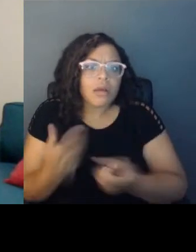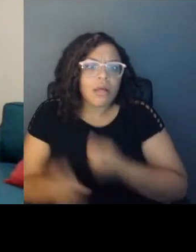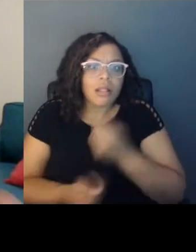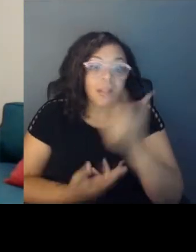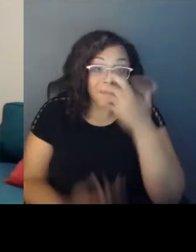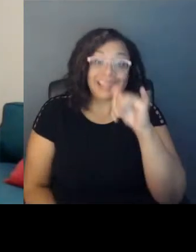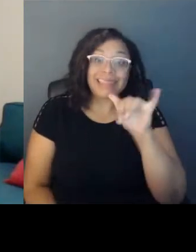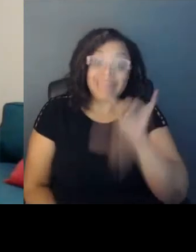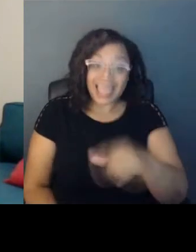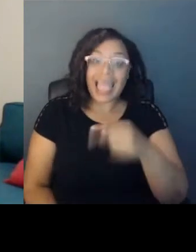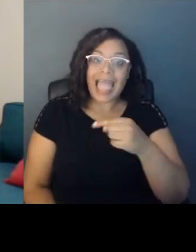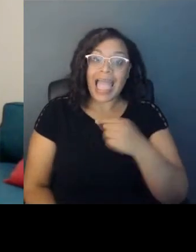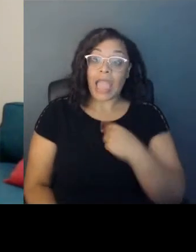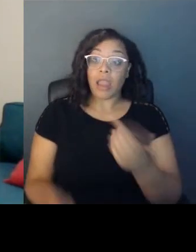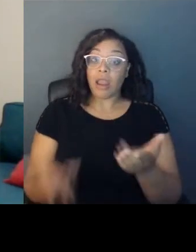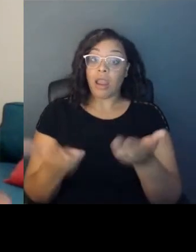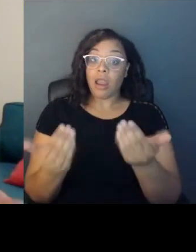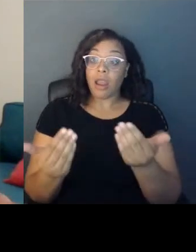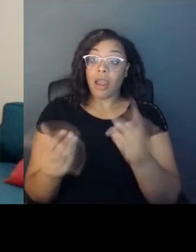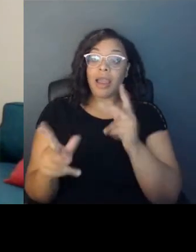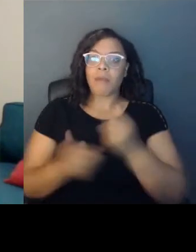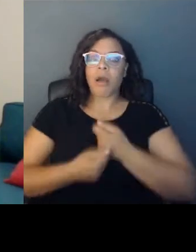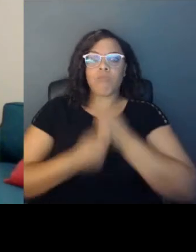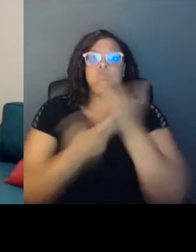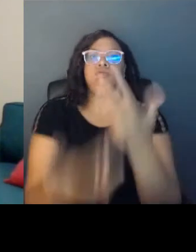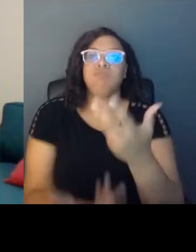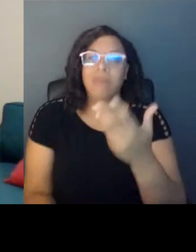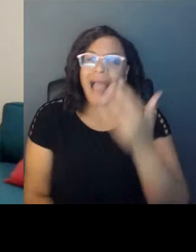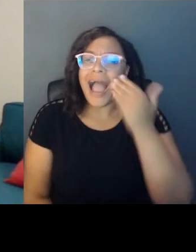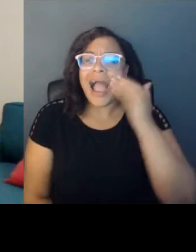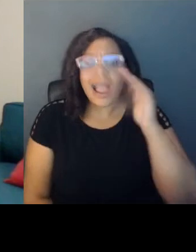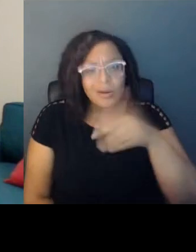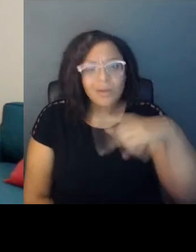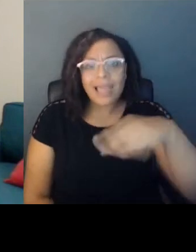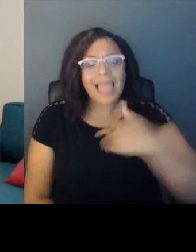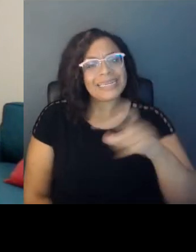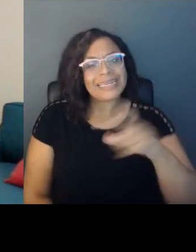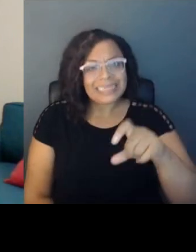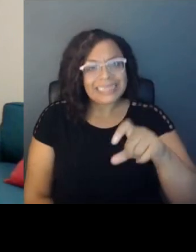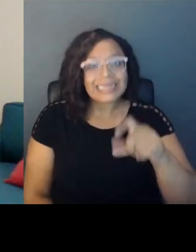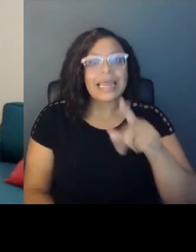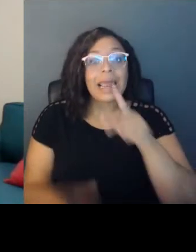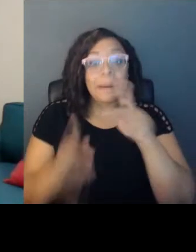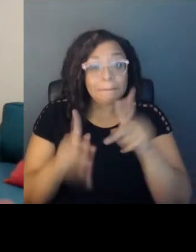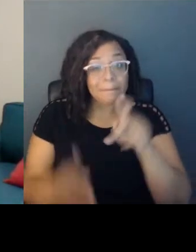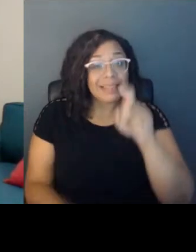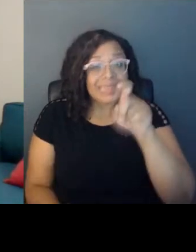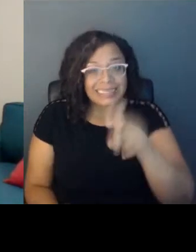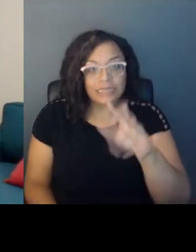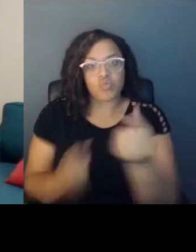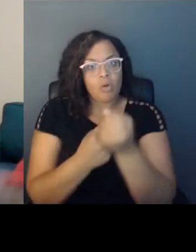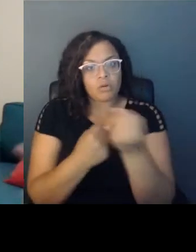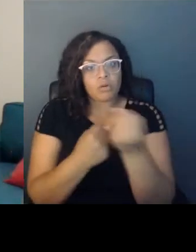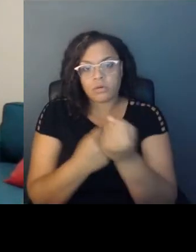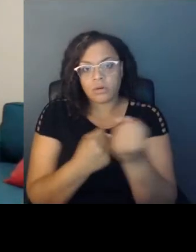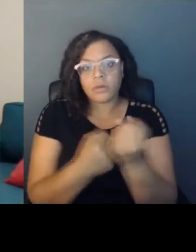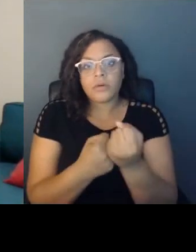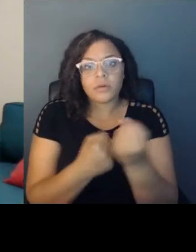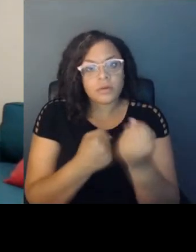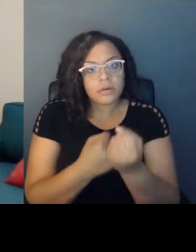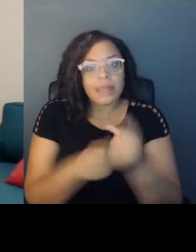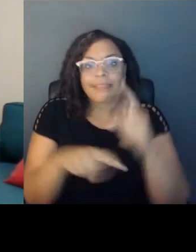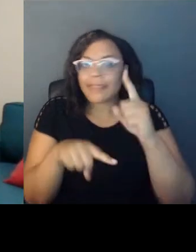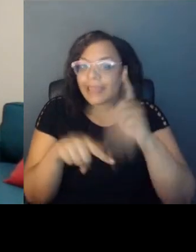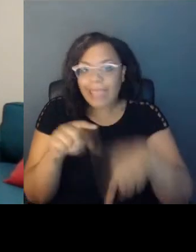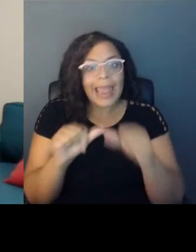there's this need and I know that our people need this support and it cannot continue to be like, mental